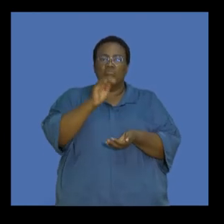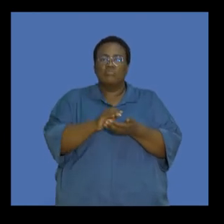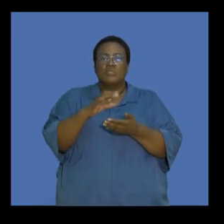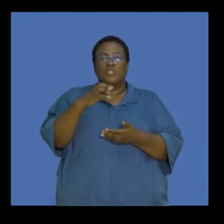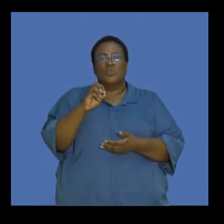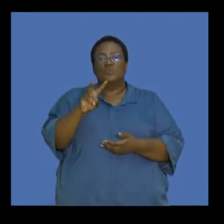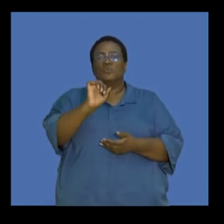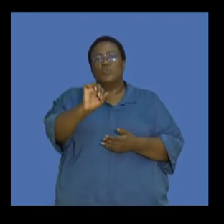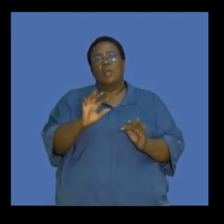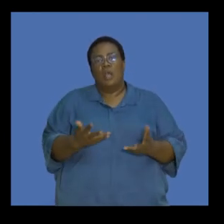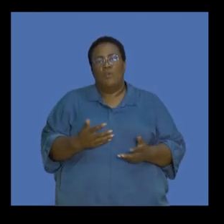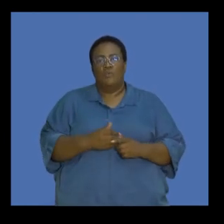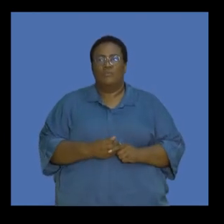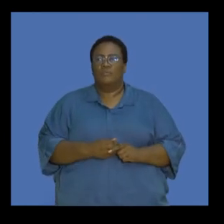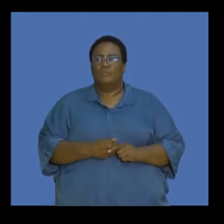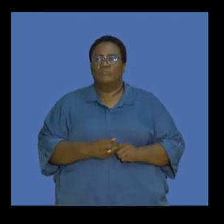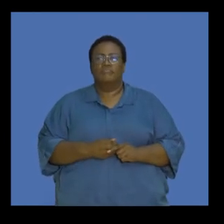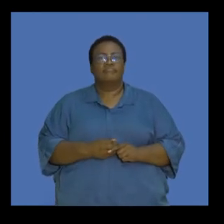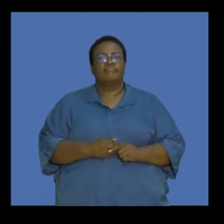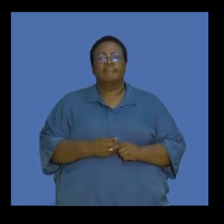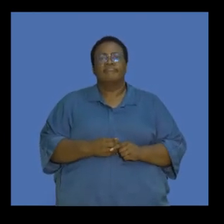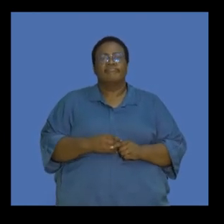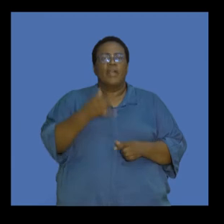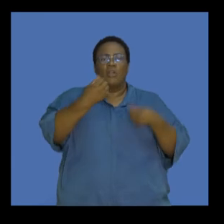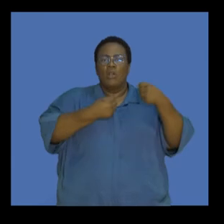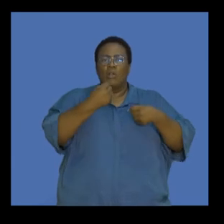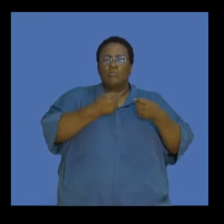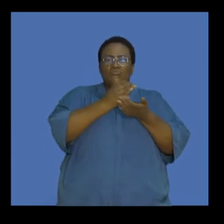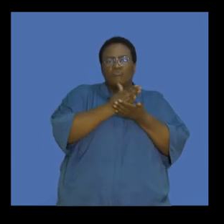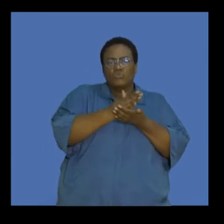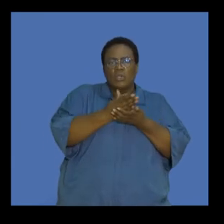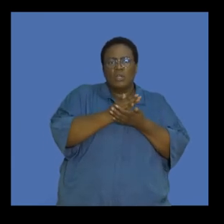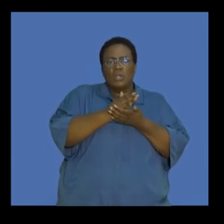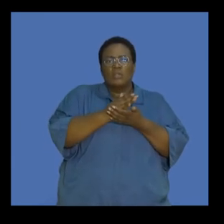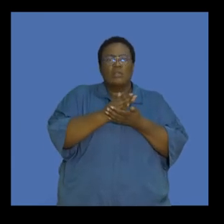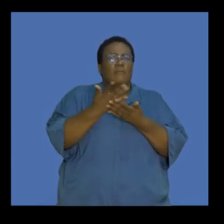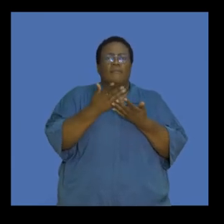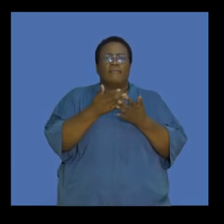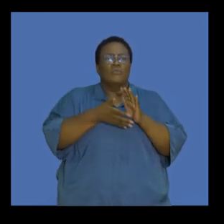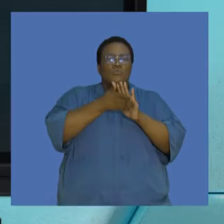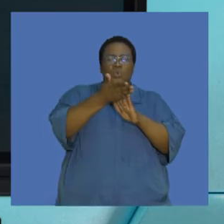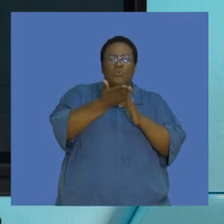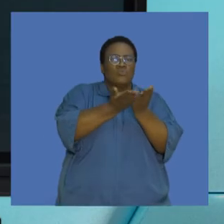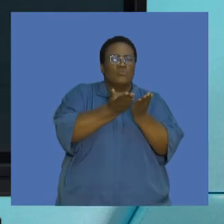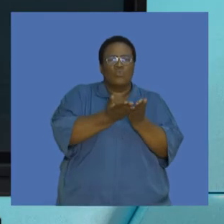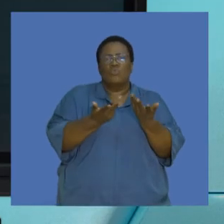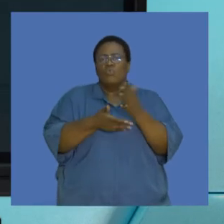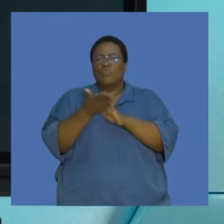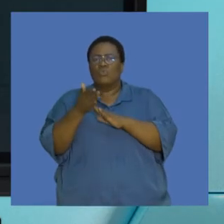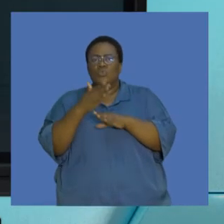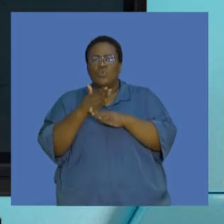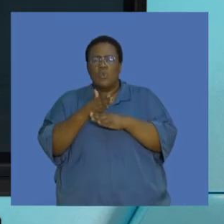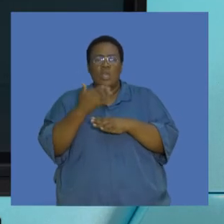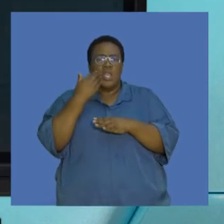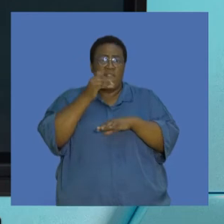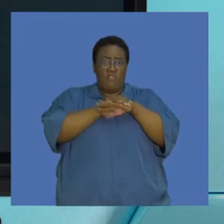footprint. So carpooling is one way. So simply if you were to get to school and if your friend was getting